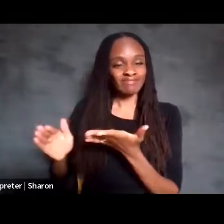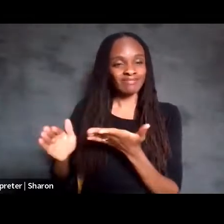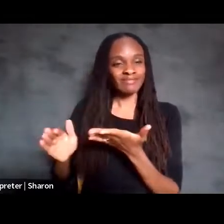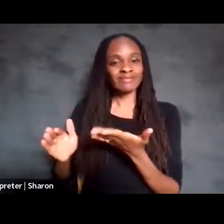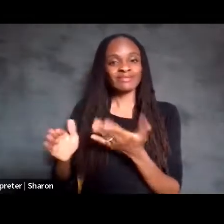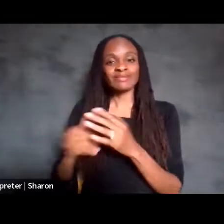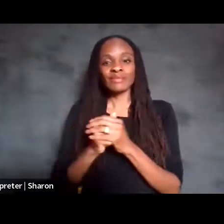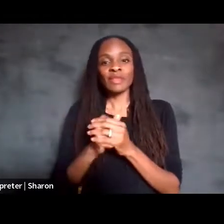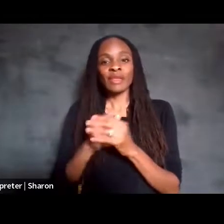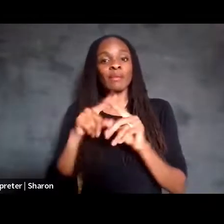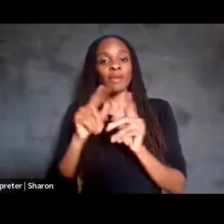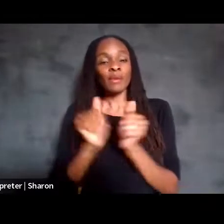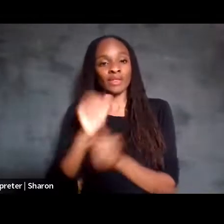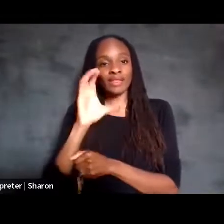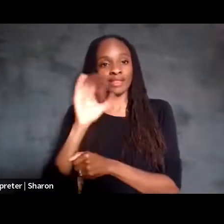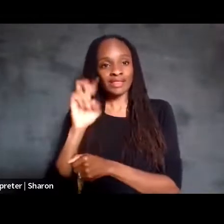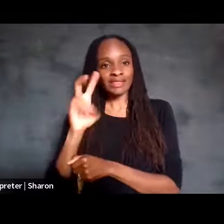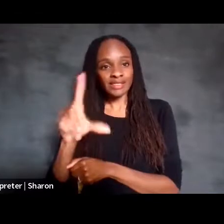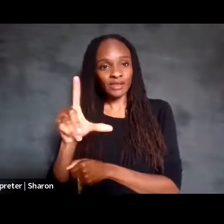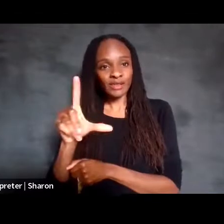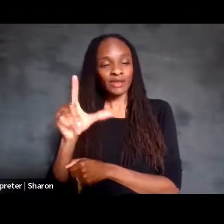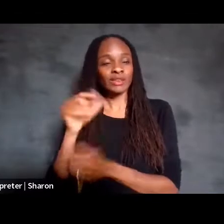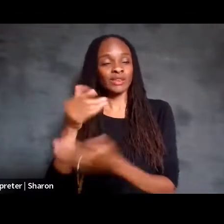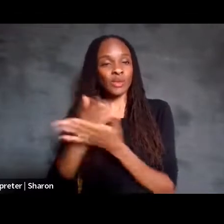rights ramifications are clear.